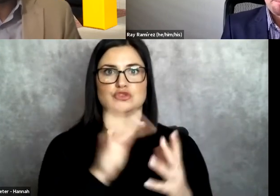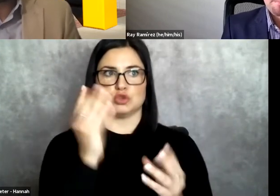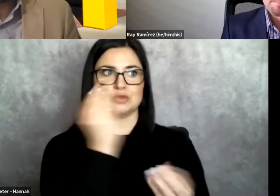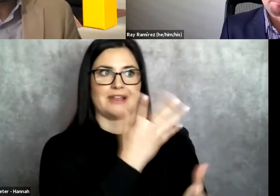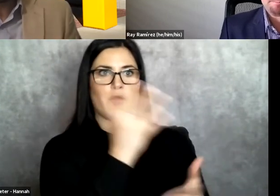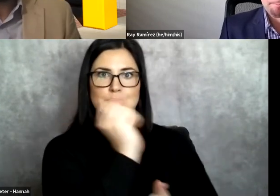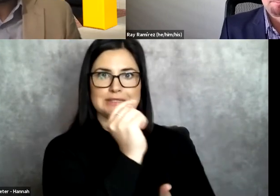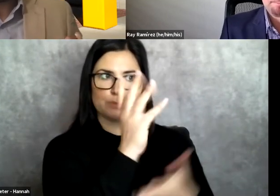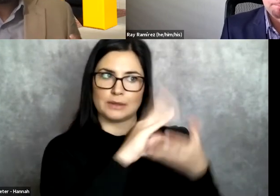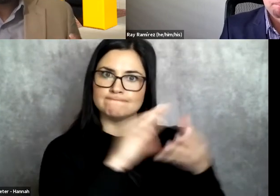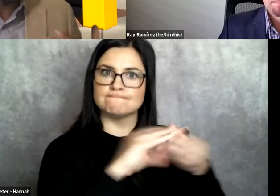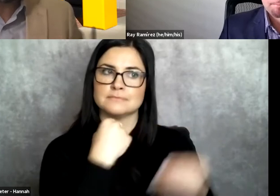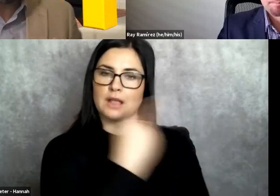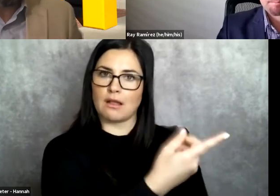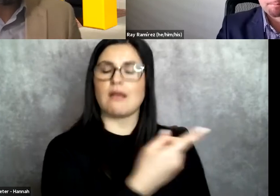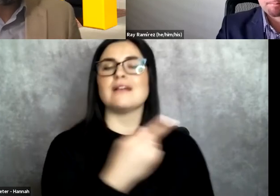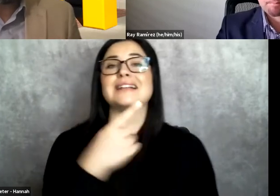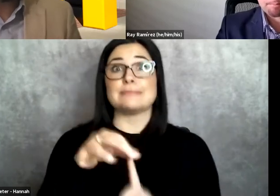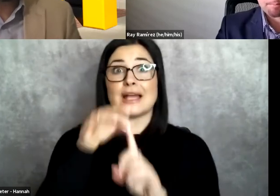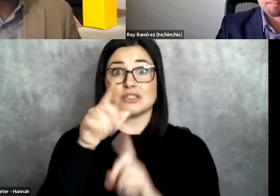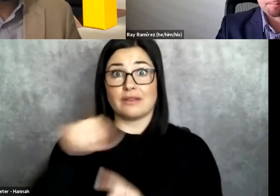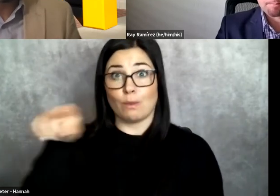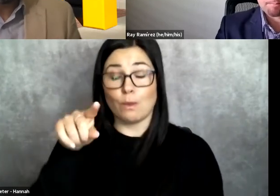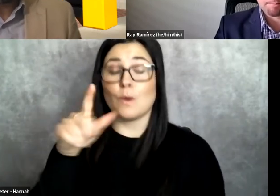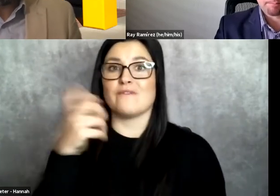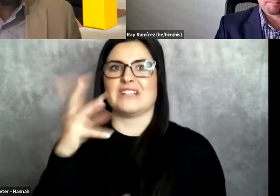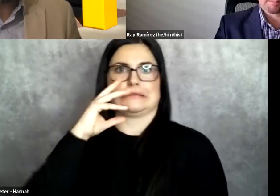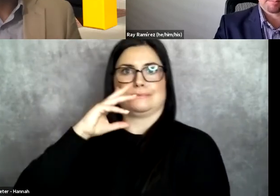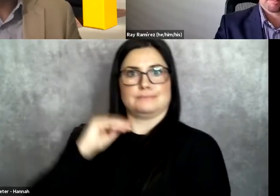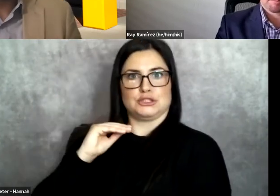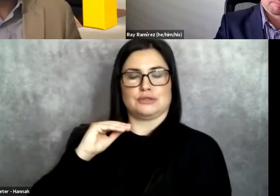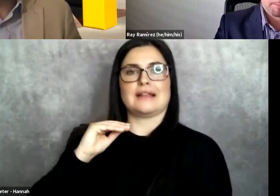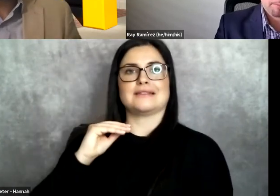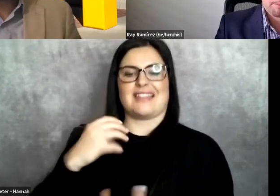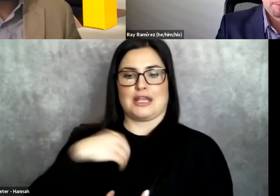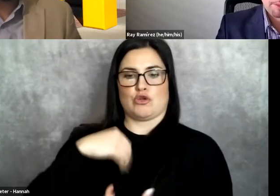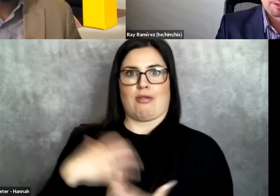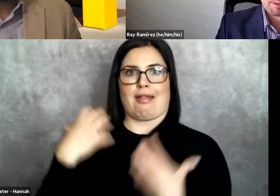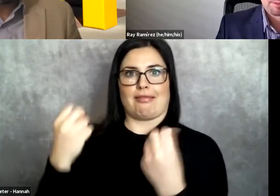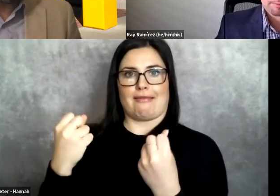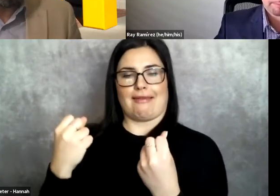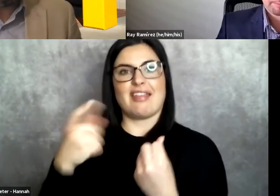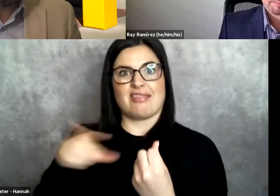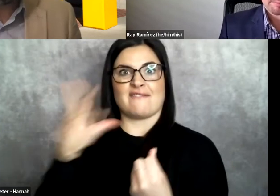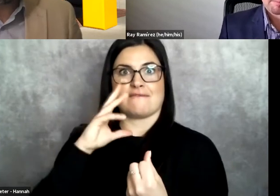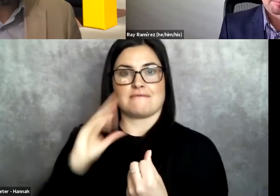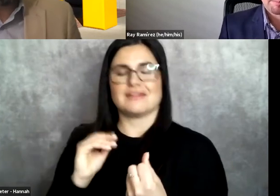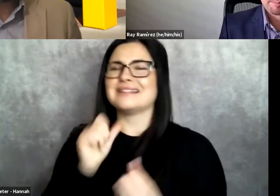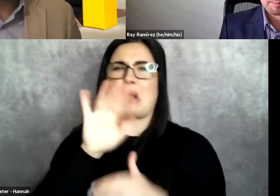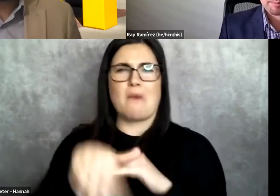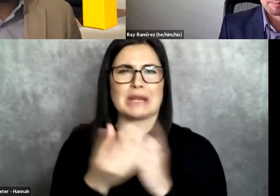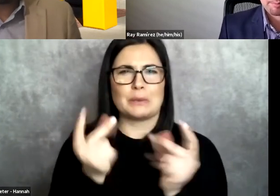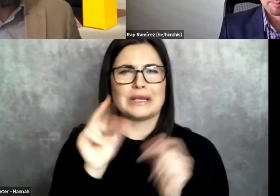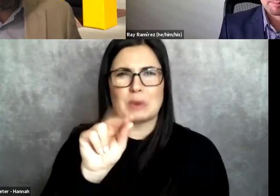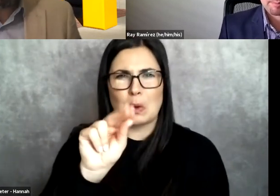testimony, right? About, you know, especially those that have went through that process of, of that internal healing. And it's not something that just, it's an overnight thing. It's something that you